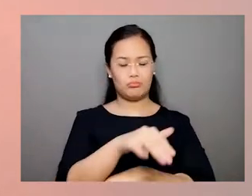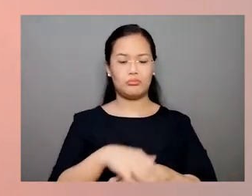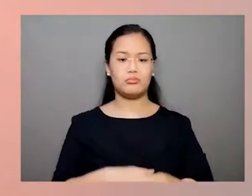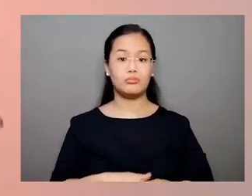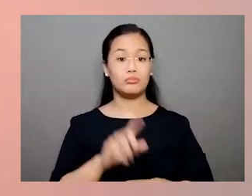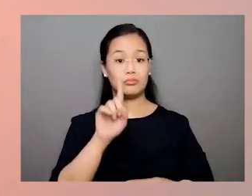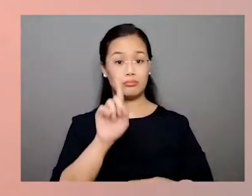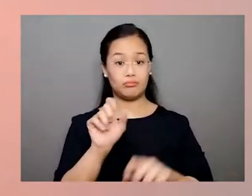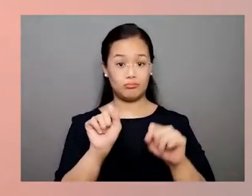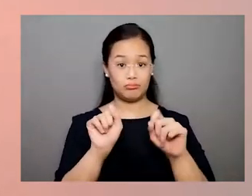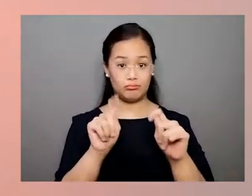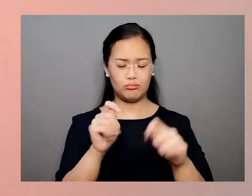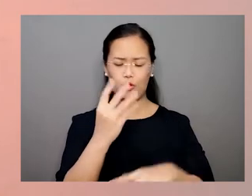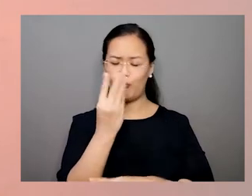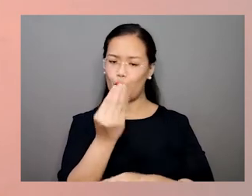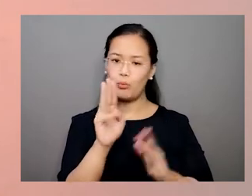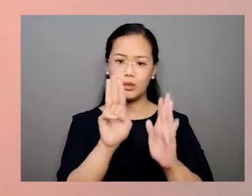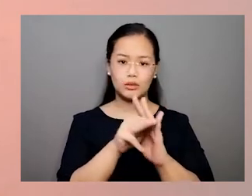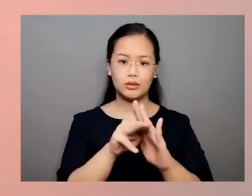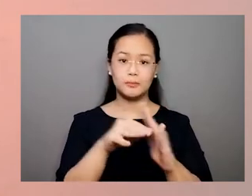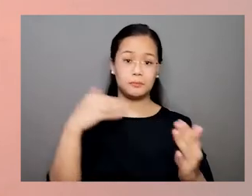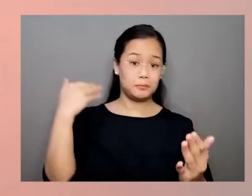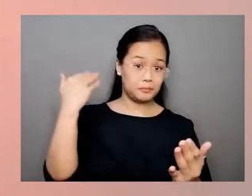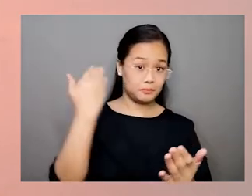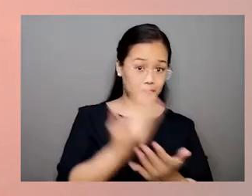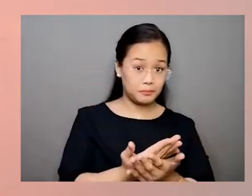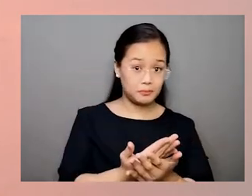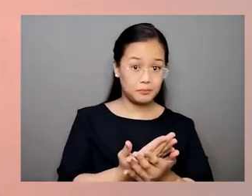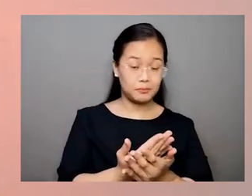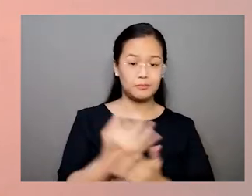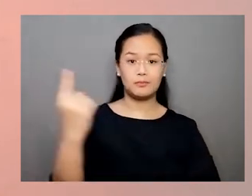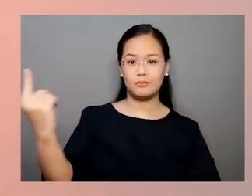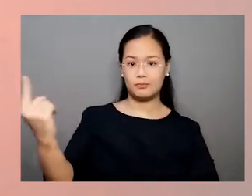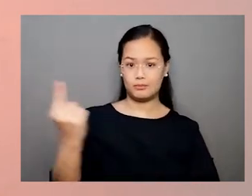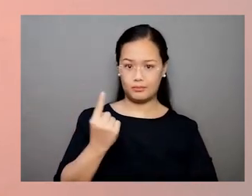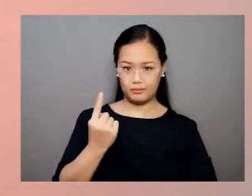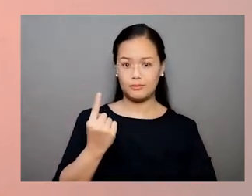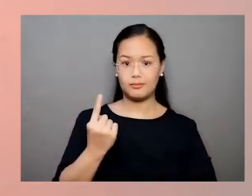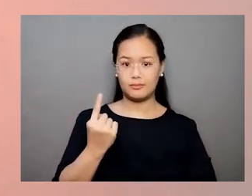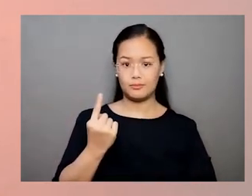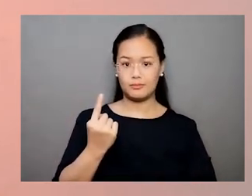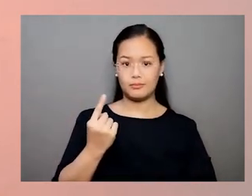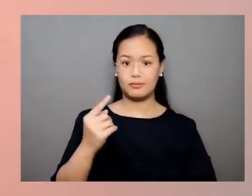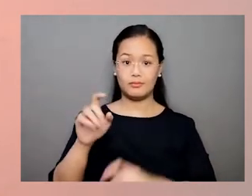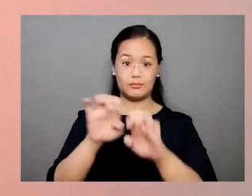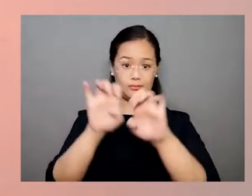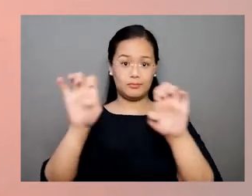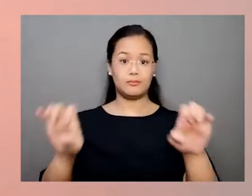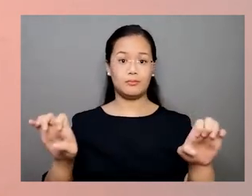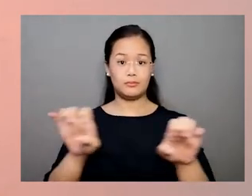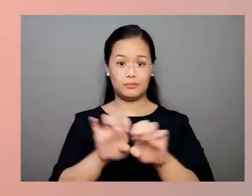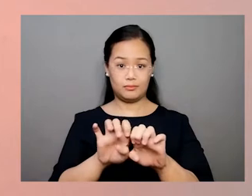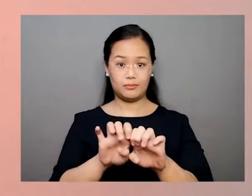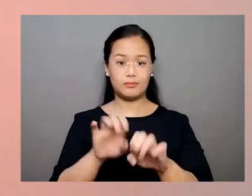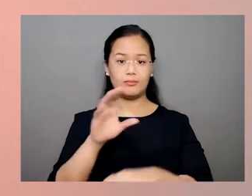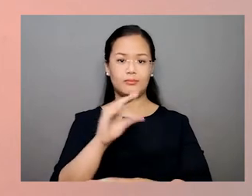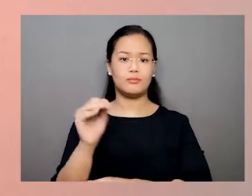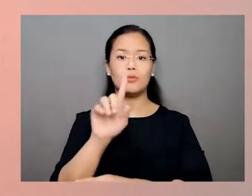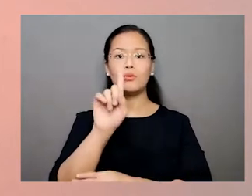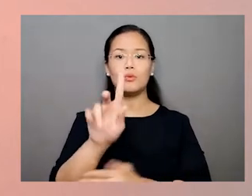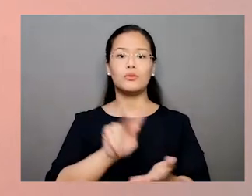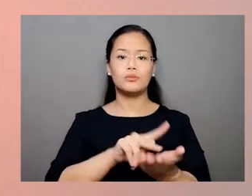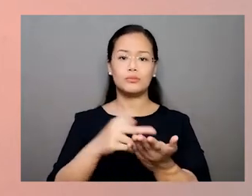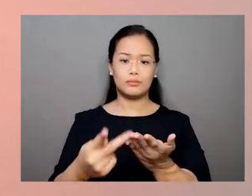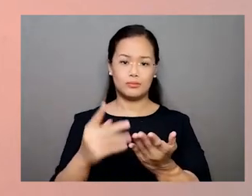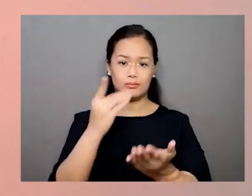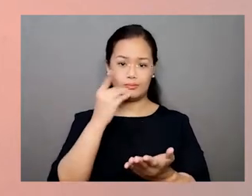One Saturday, a few minutes after I arrived, he came. He brought in him an envelope and